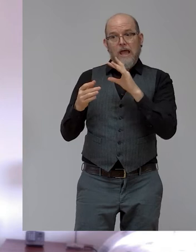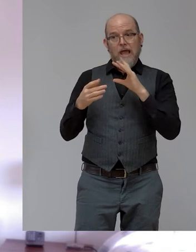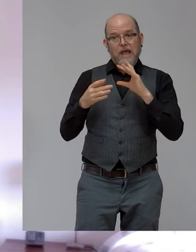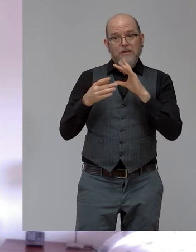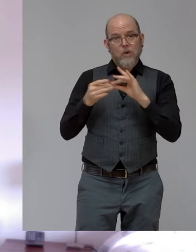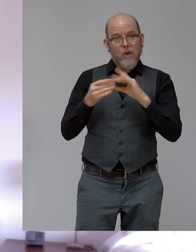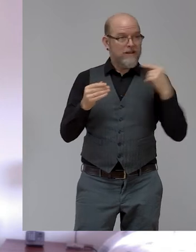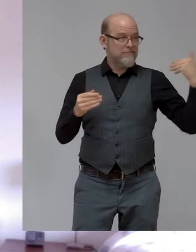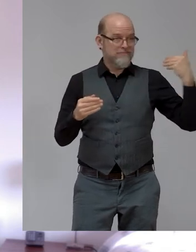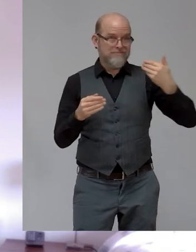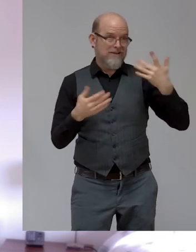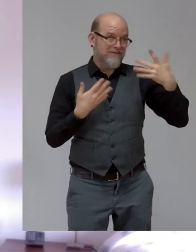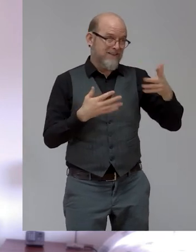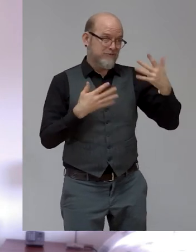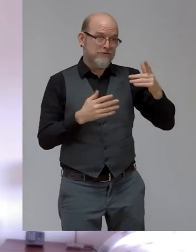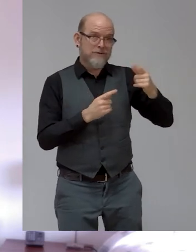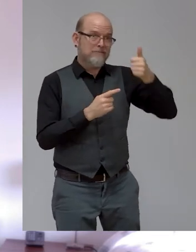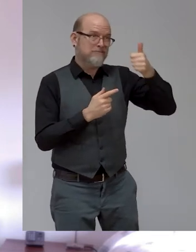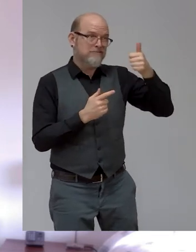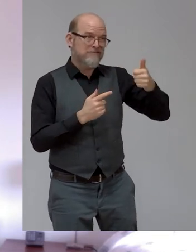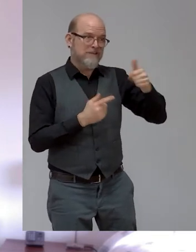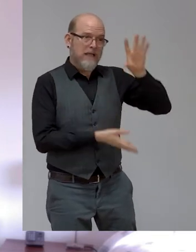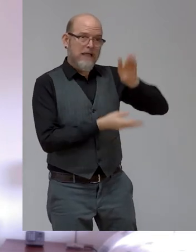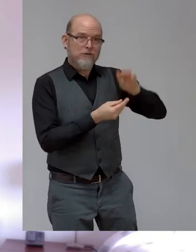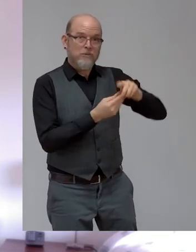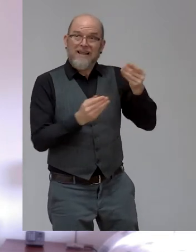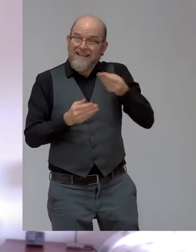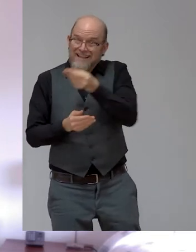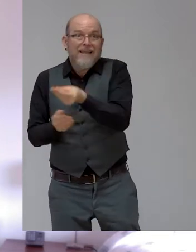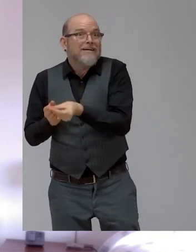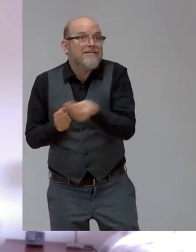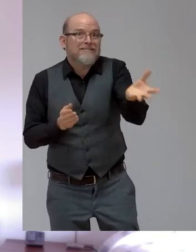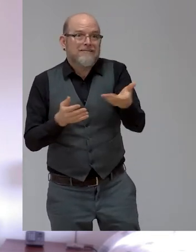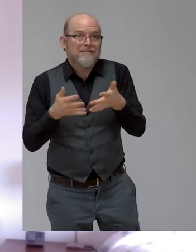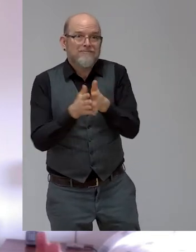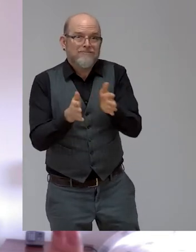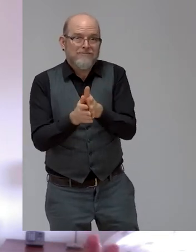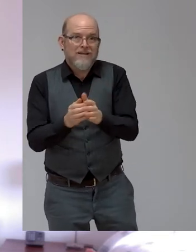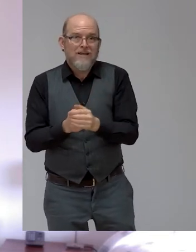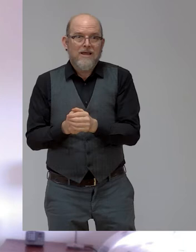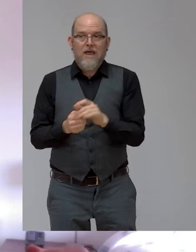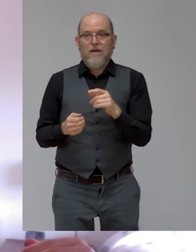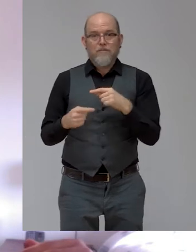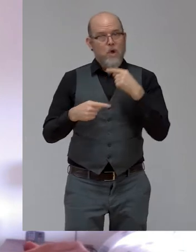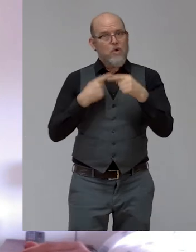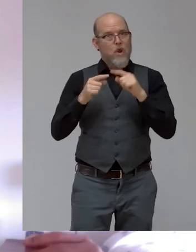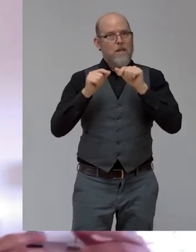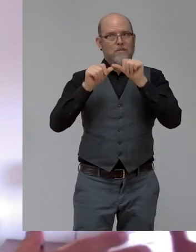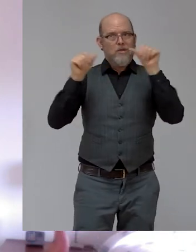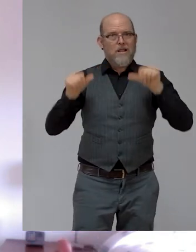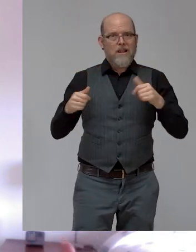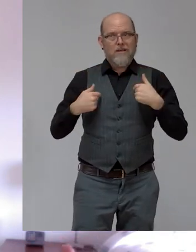the outcome was. So, become like a role model and you are helping